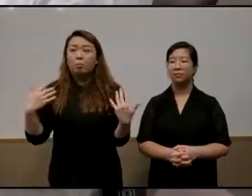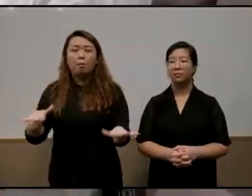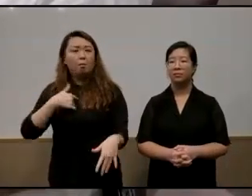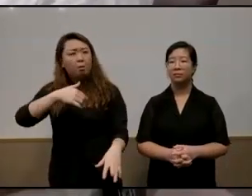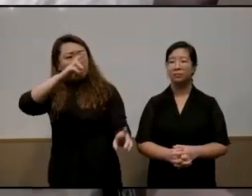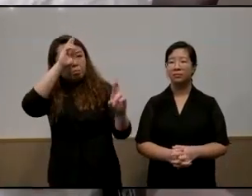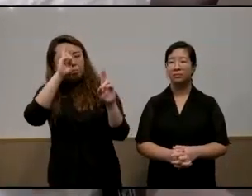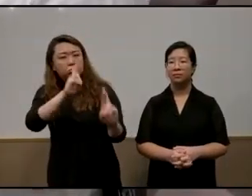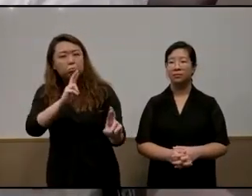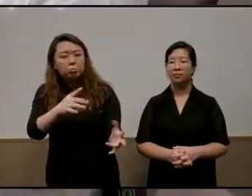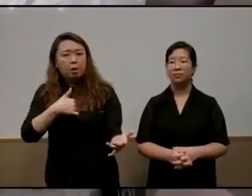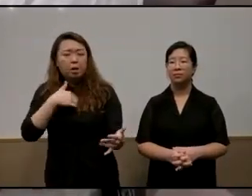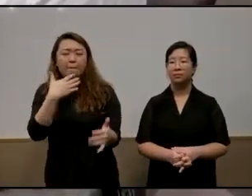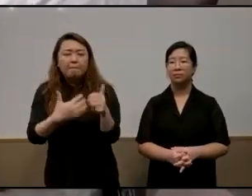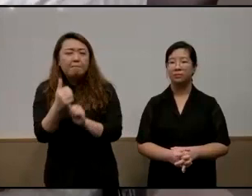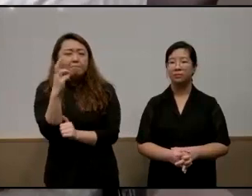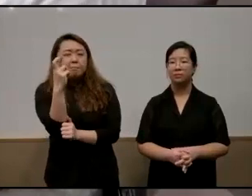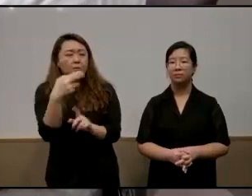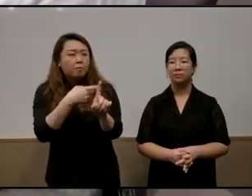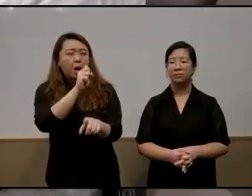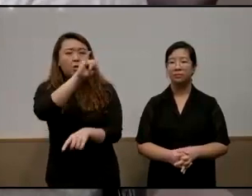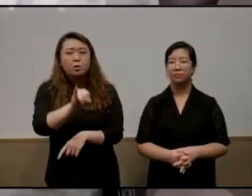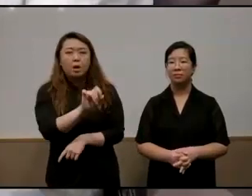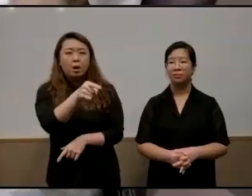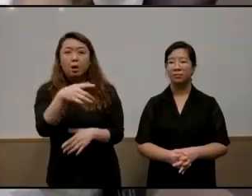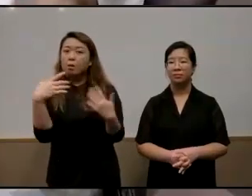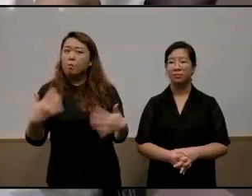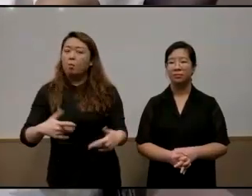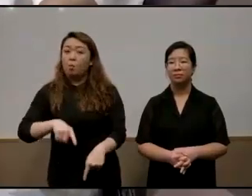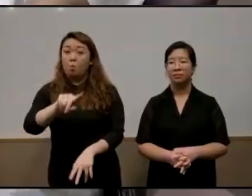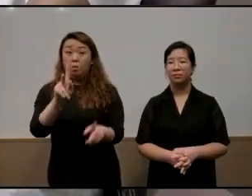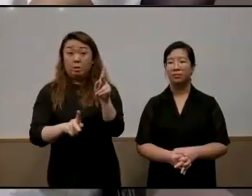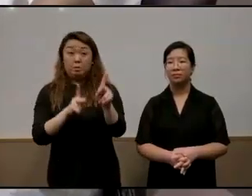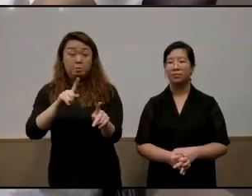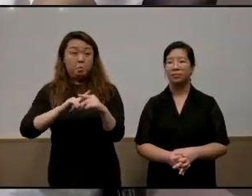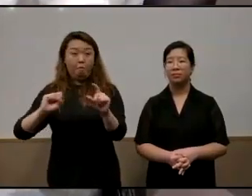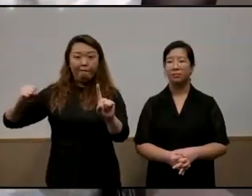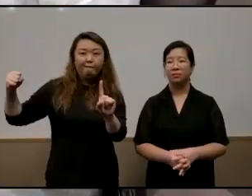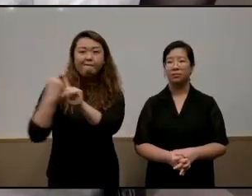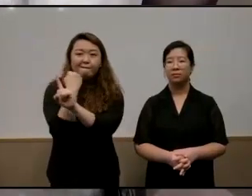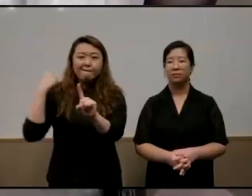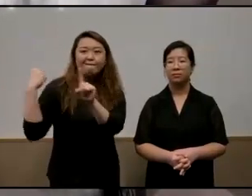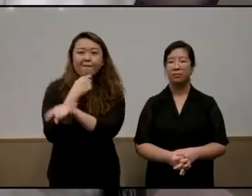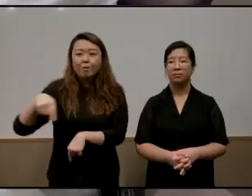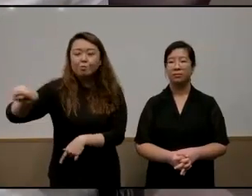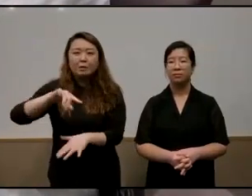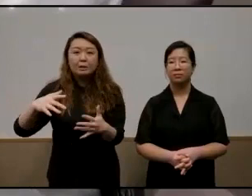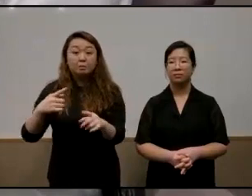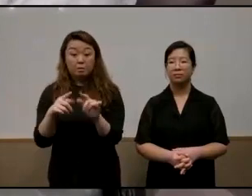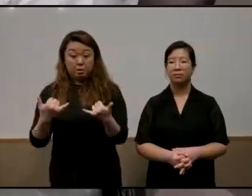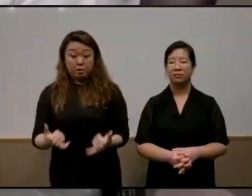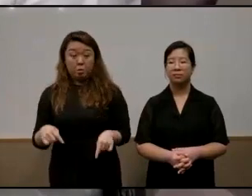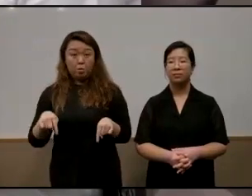admiration some of my best friends are from sgi the guys we used to whack in the rugby pitch are today